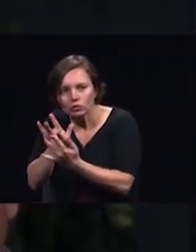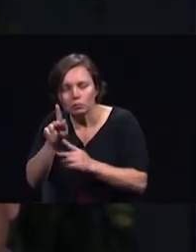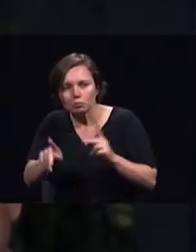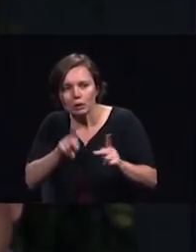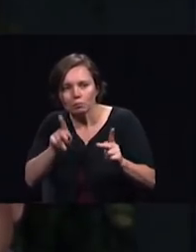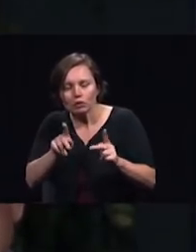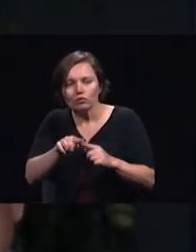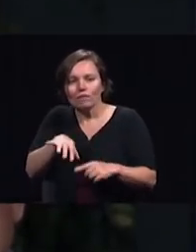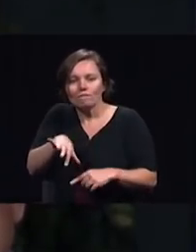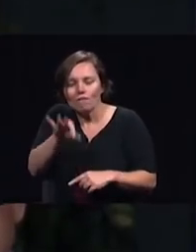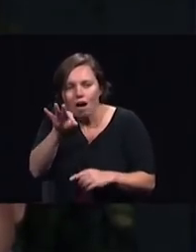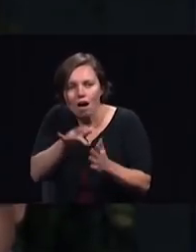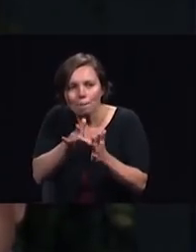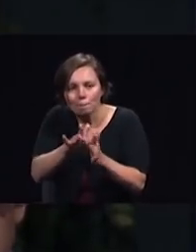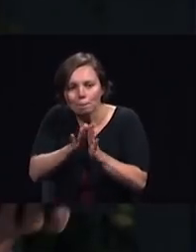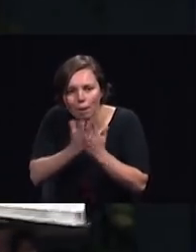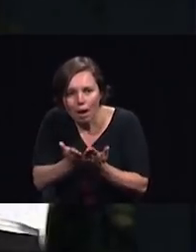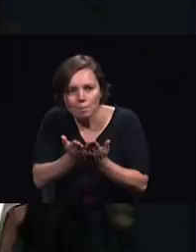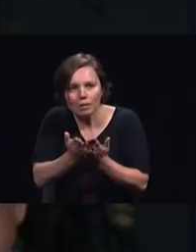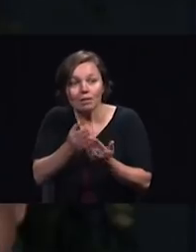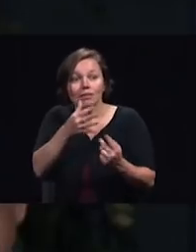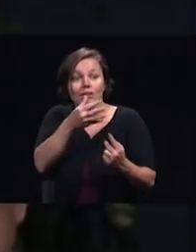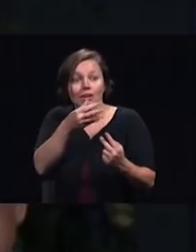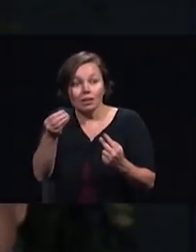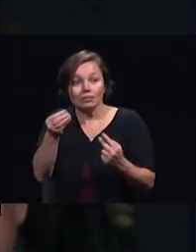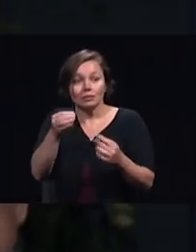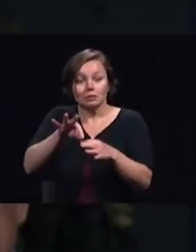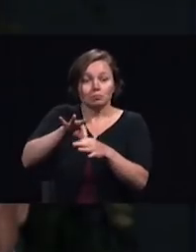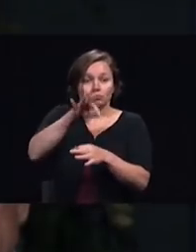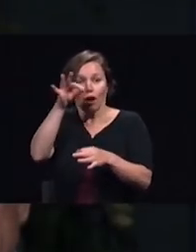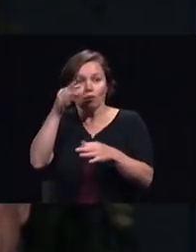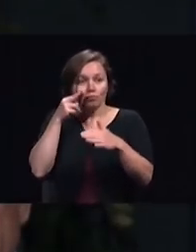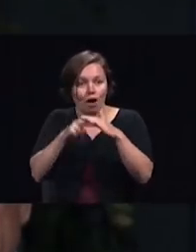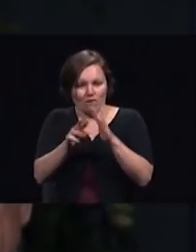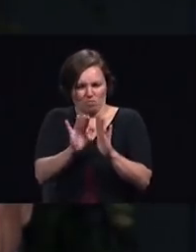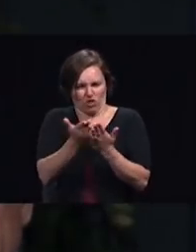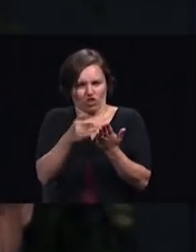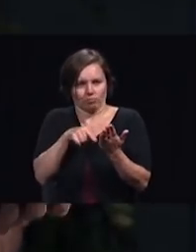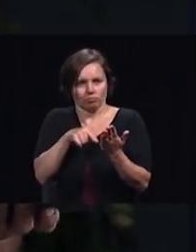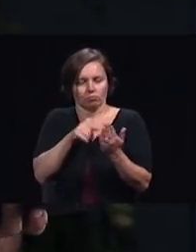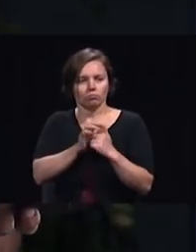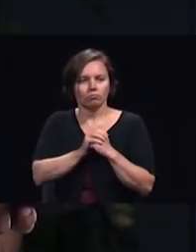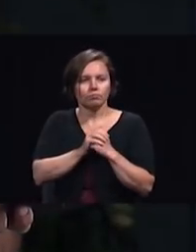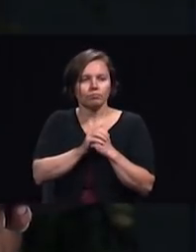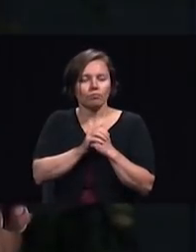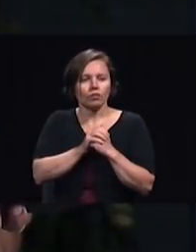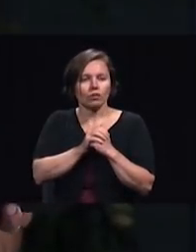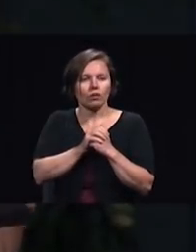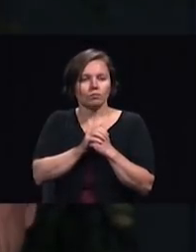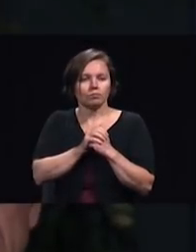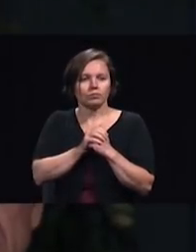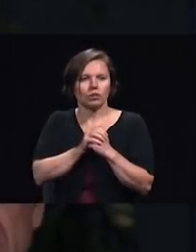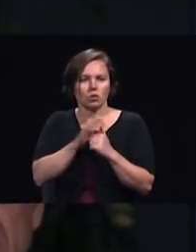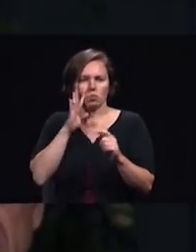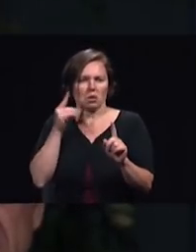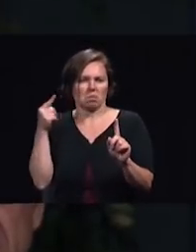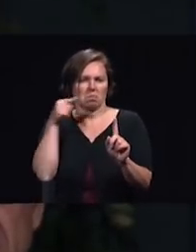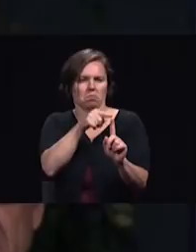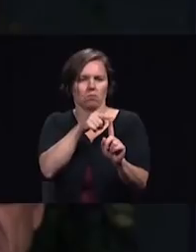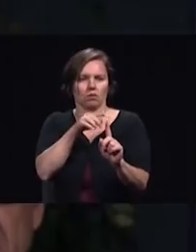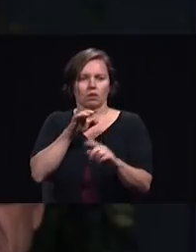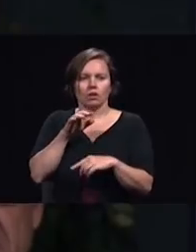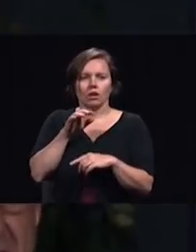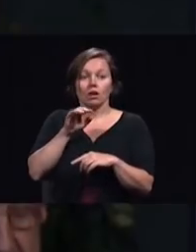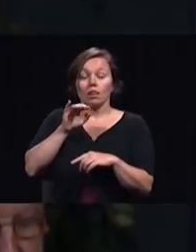prophecy and we will review that in just a few moments however back to Jonah we will not focus